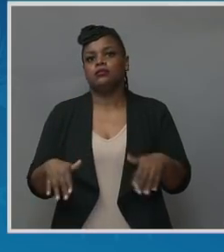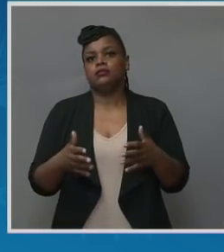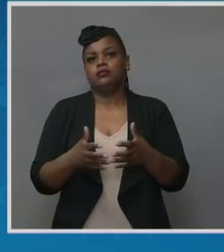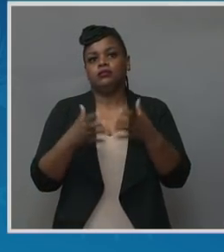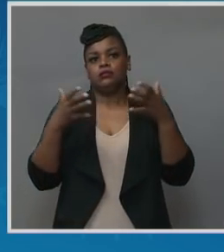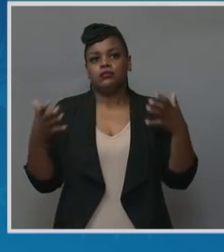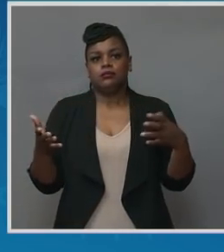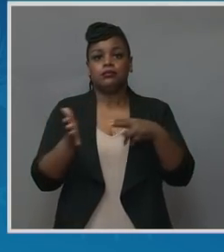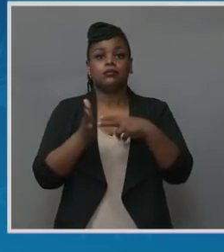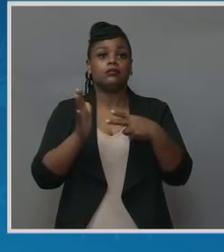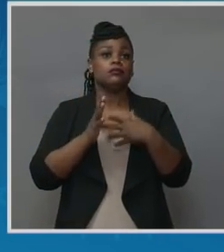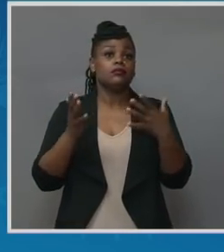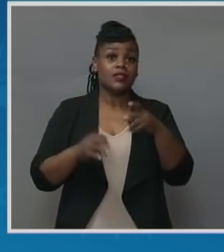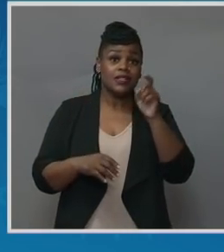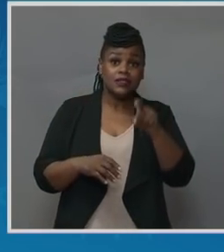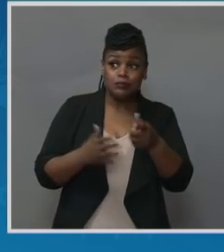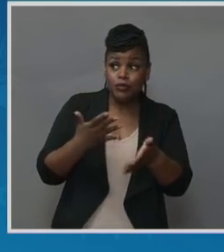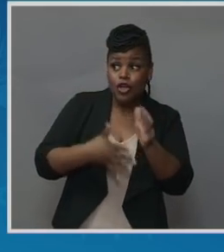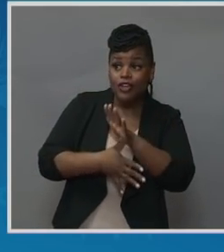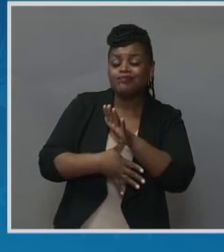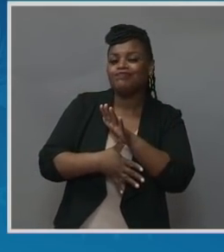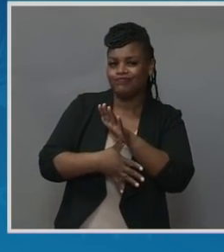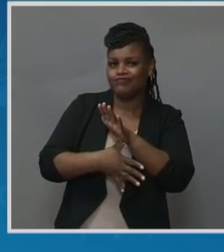priority by all people.